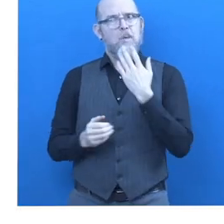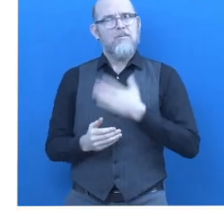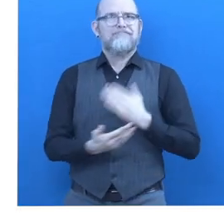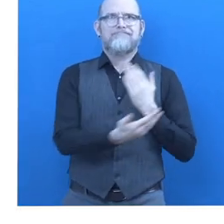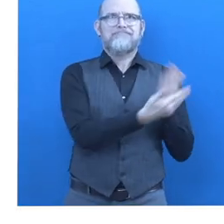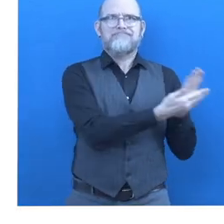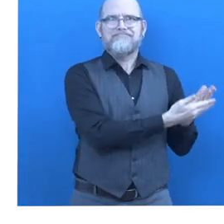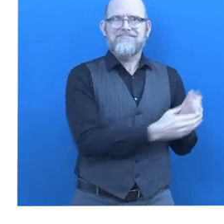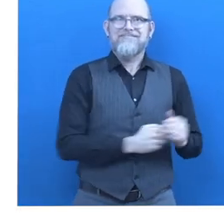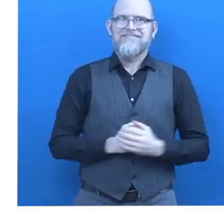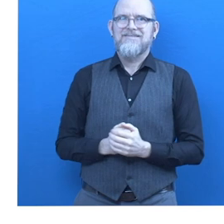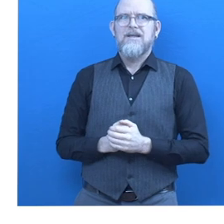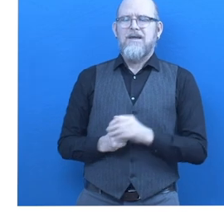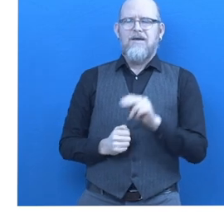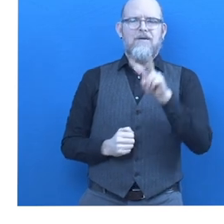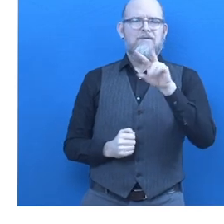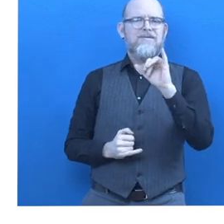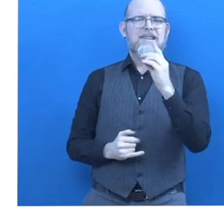How does WIDEBIS work?